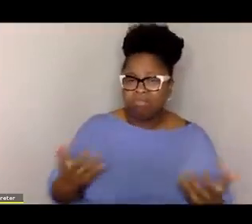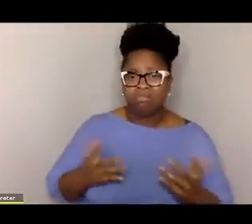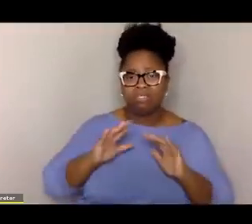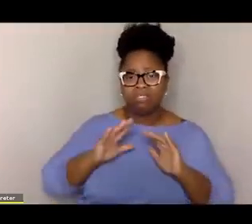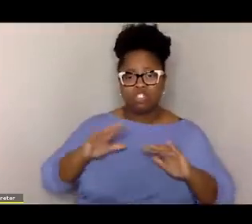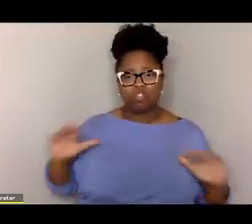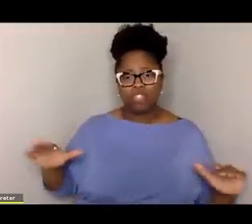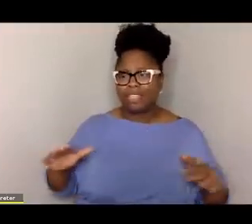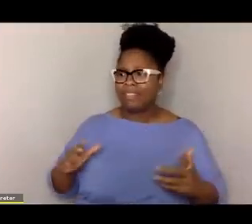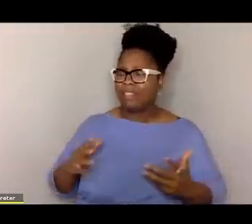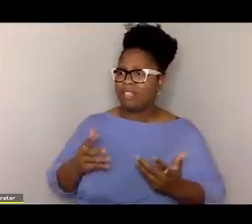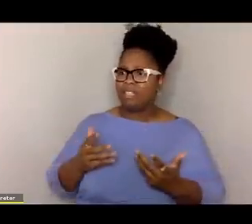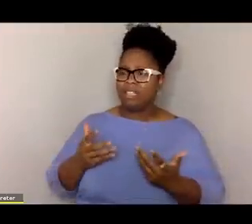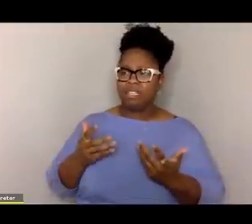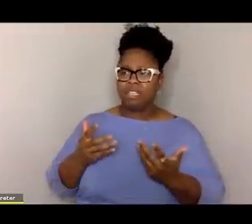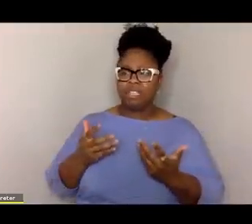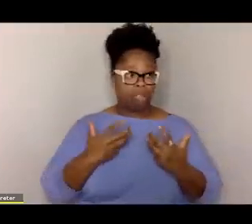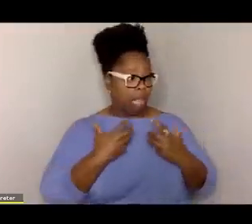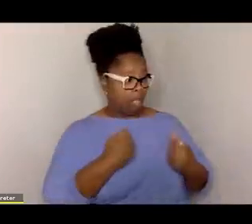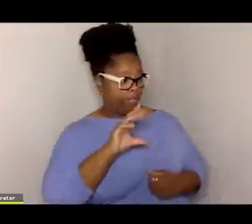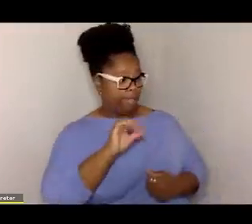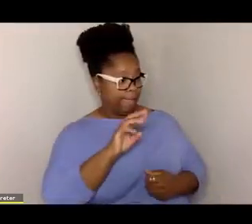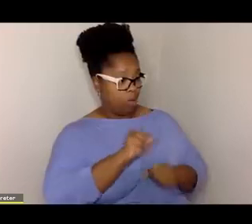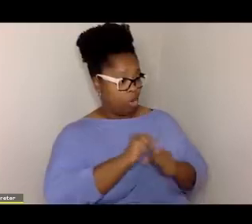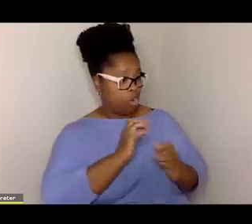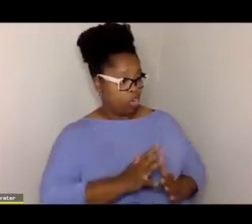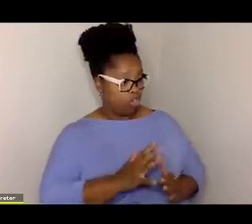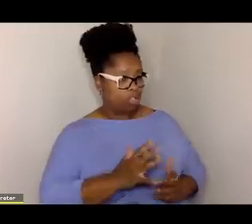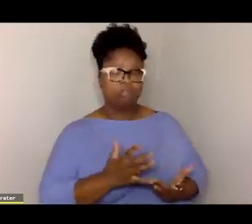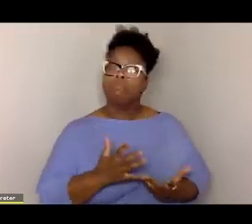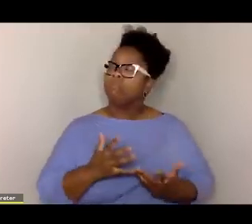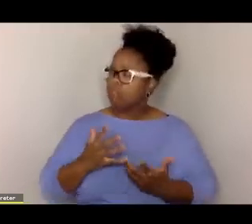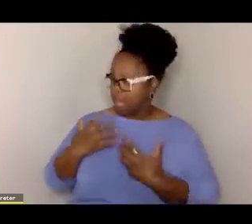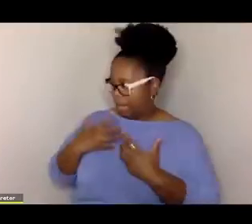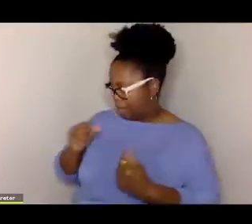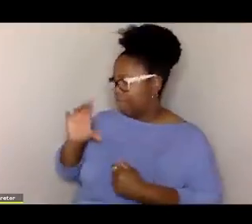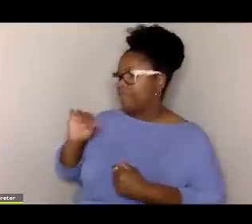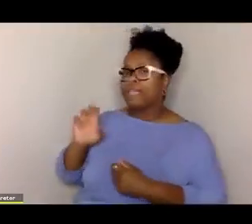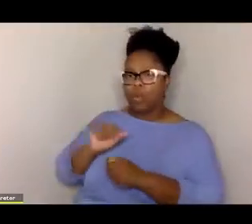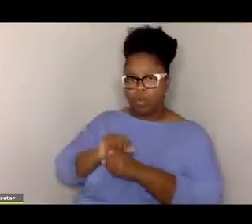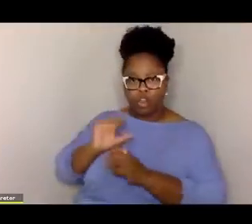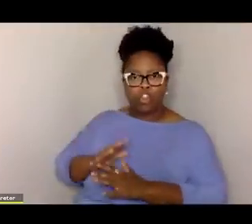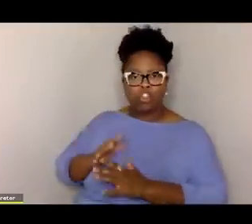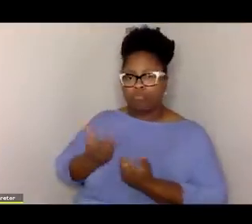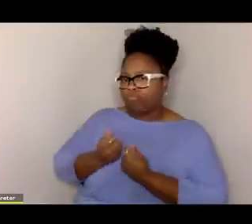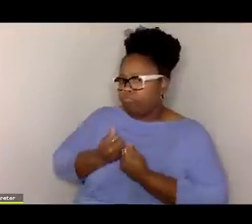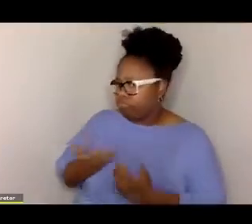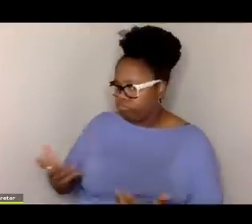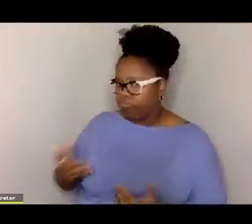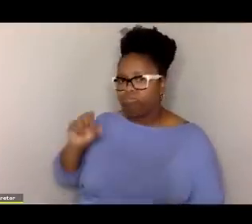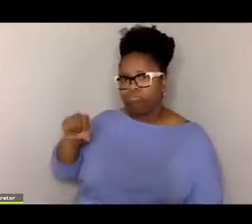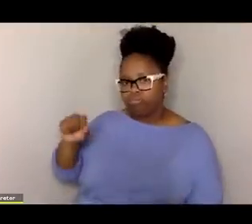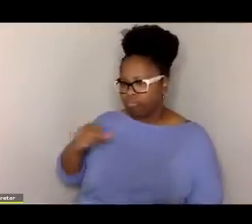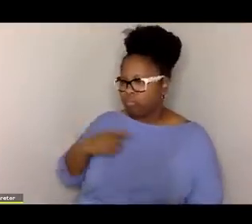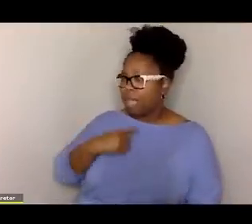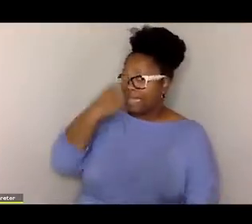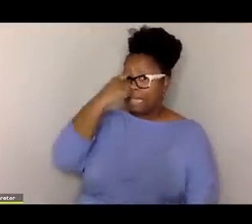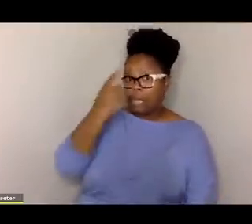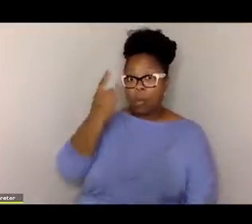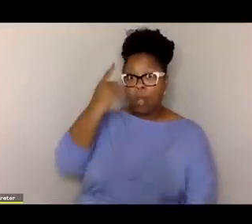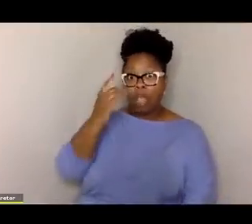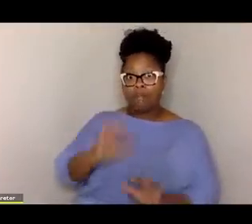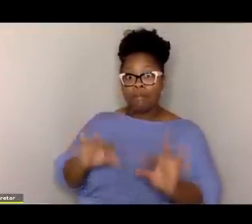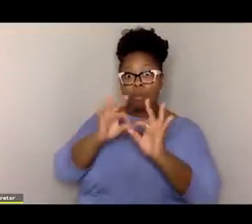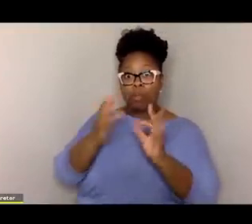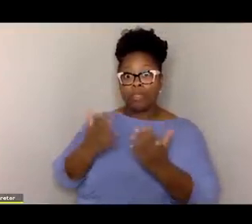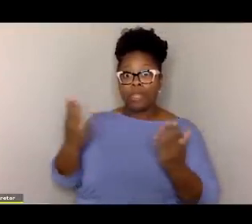the reserves of children. It's drained the reserves of health care workers, health care workers. And I think one of